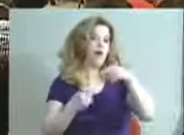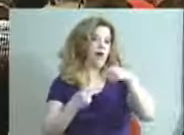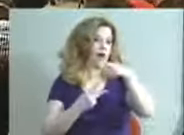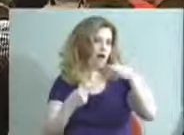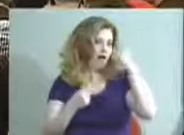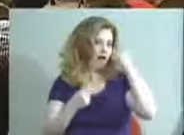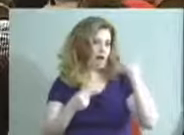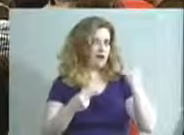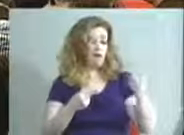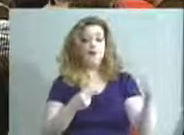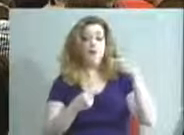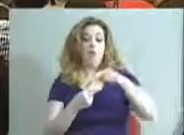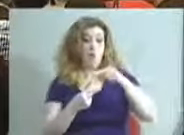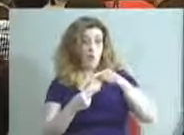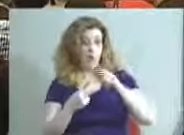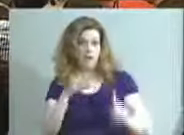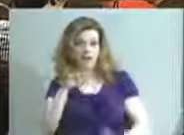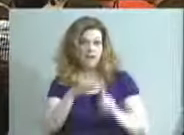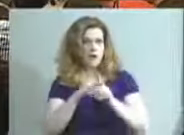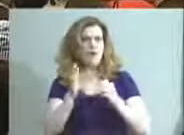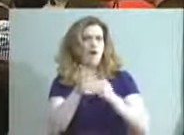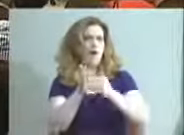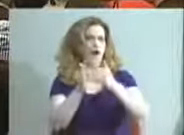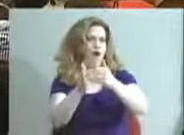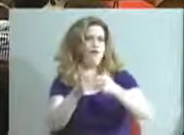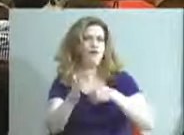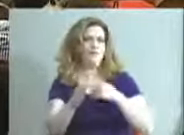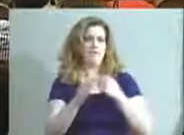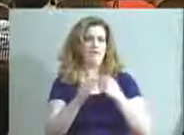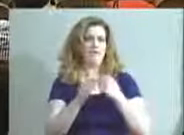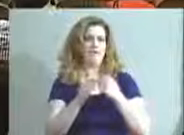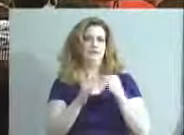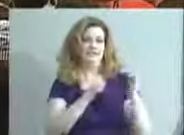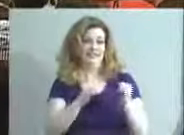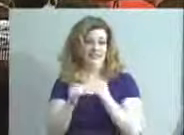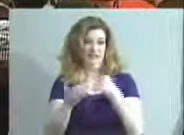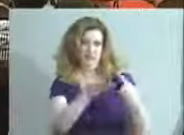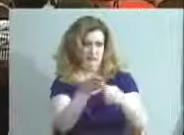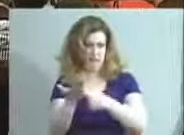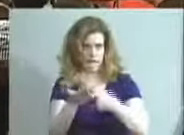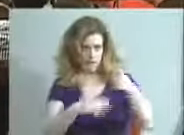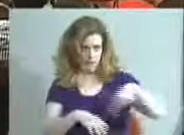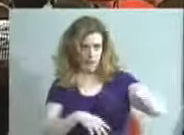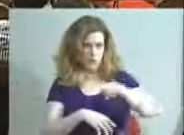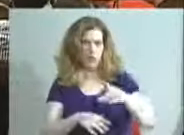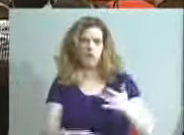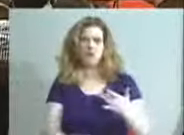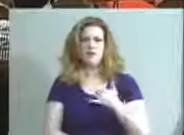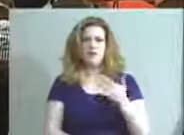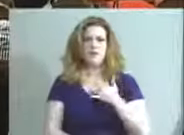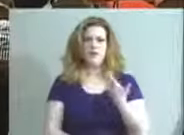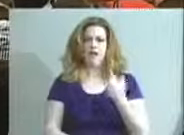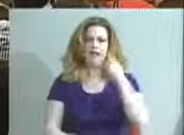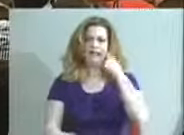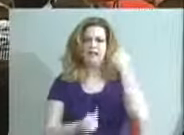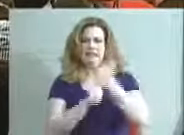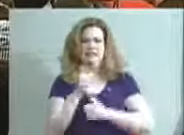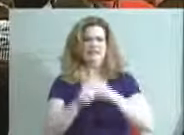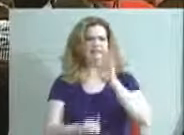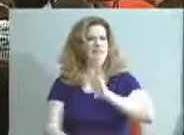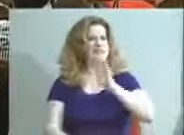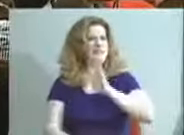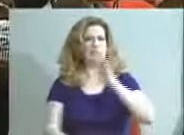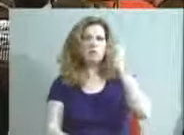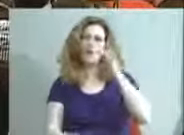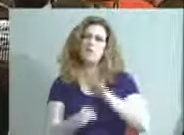One thing that comes up frequently in my individual discussion with you is we feel, I think, each of us frustrated that we